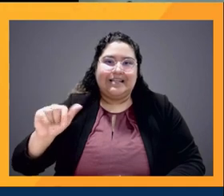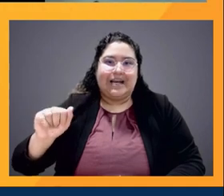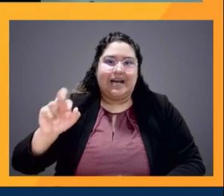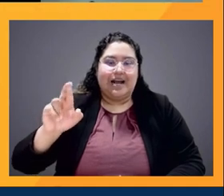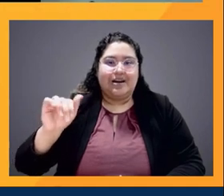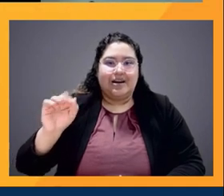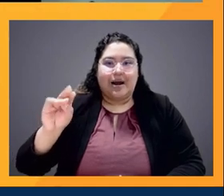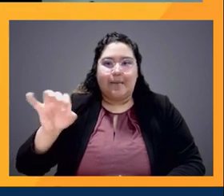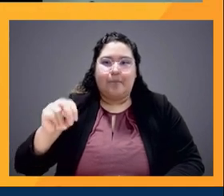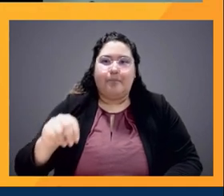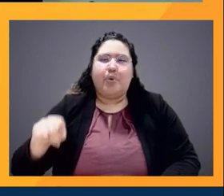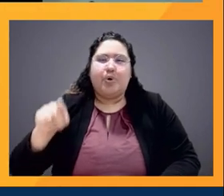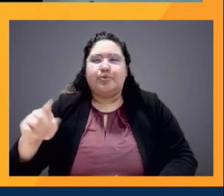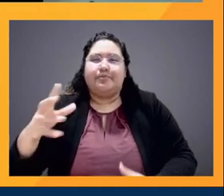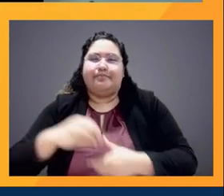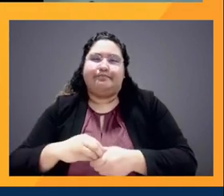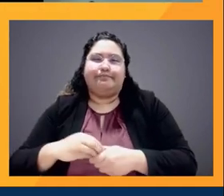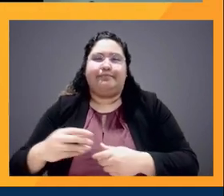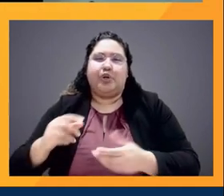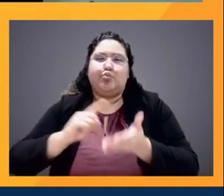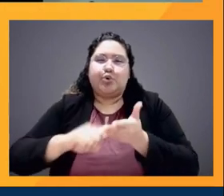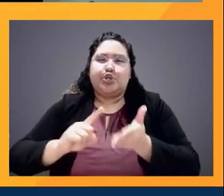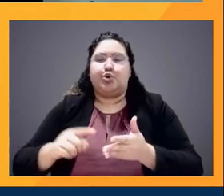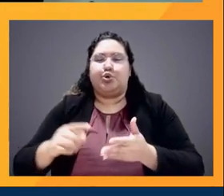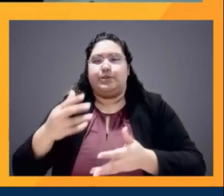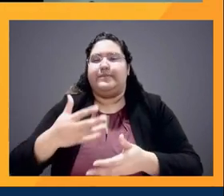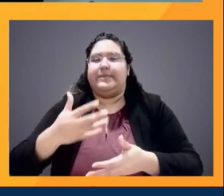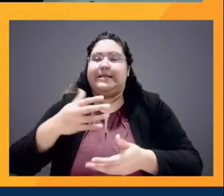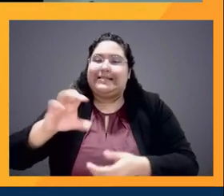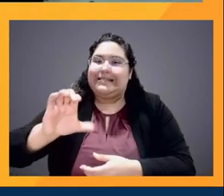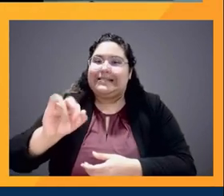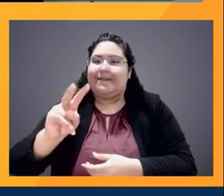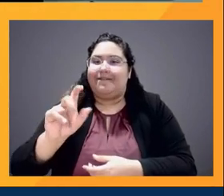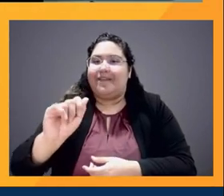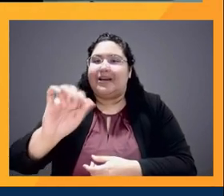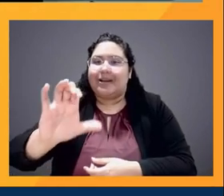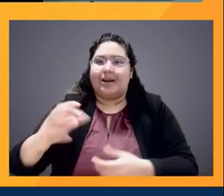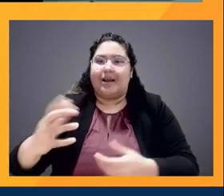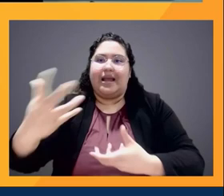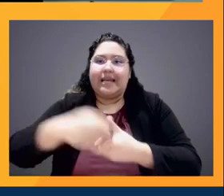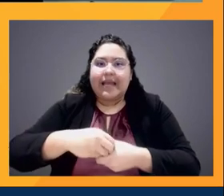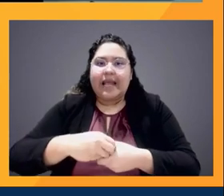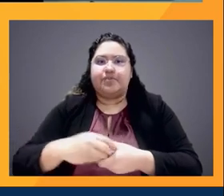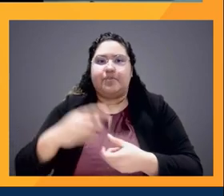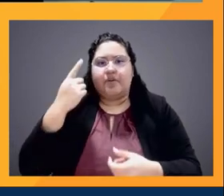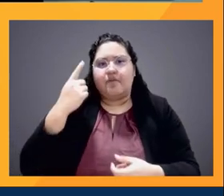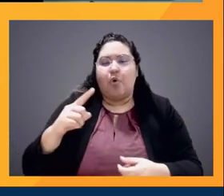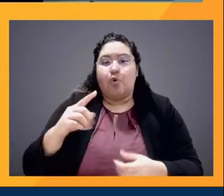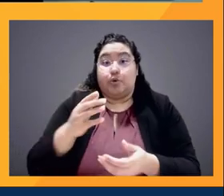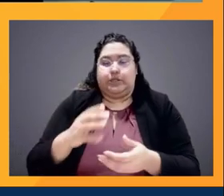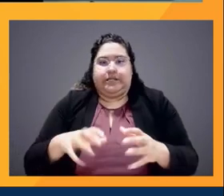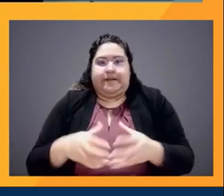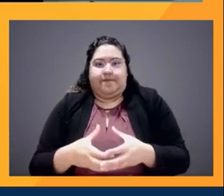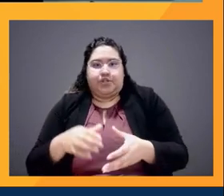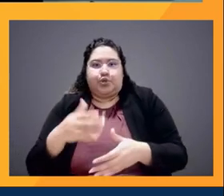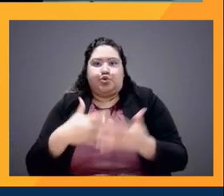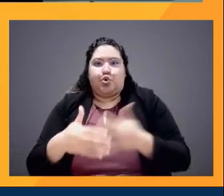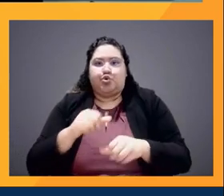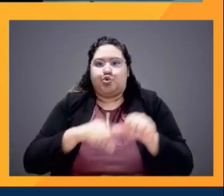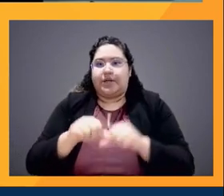Engagement in the Division of Social Sciences at UCLA. Dr. Ramon is also the co-author of the annual